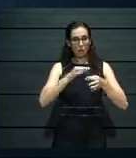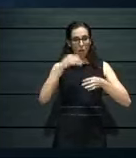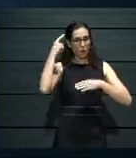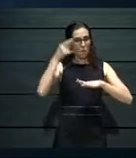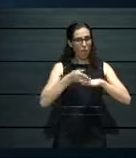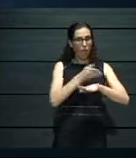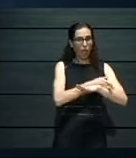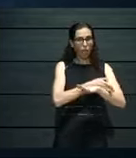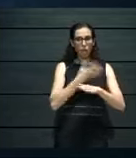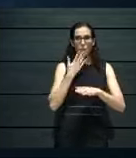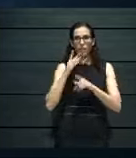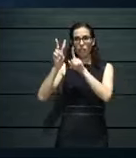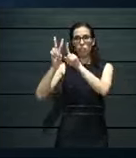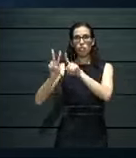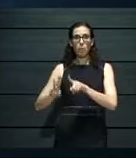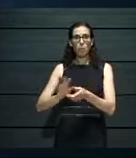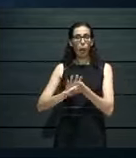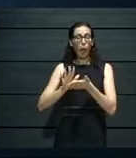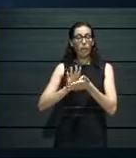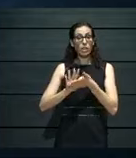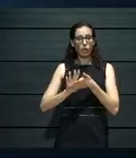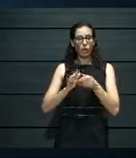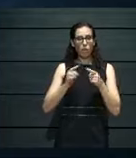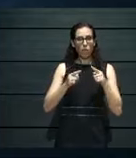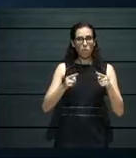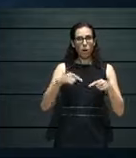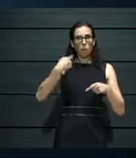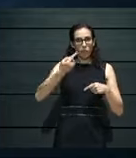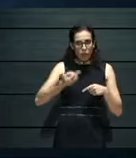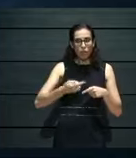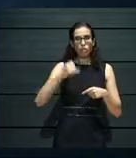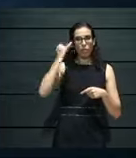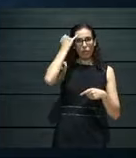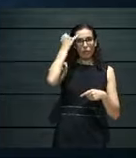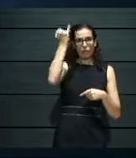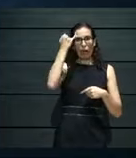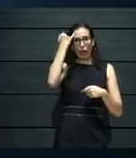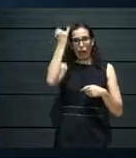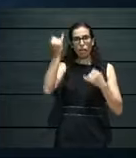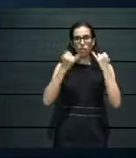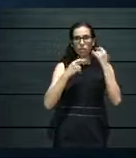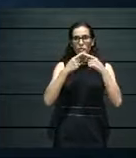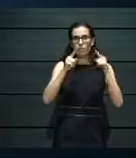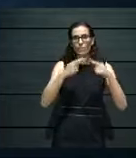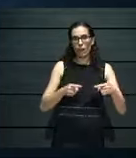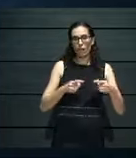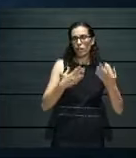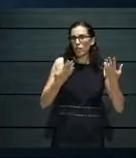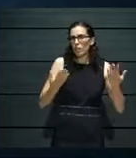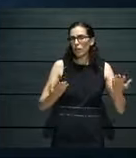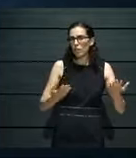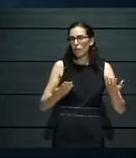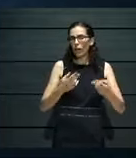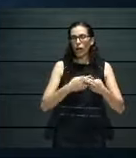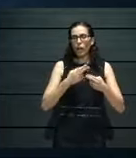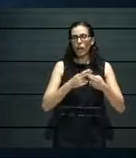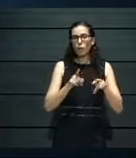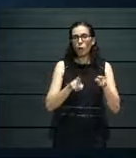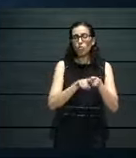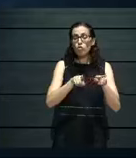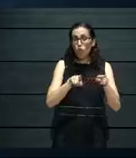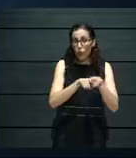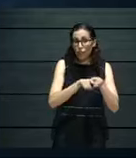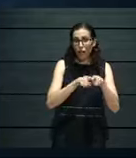had to come up with different ideas and create different ways to celebrate them, practically.